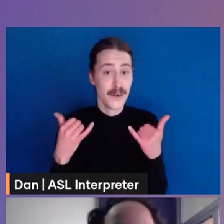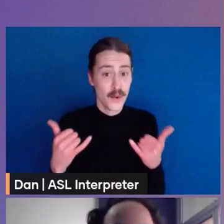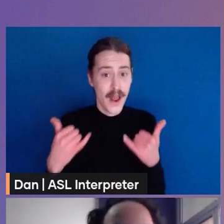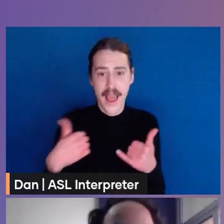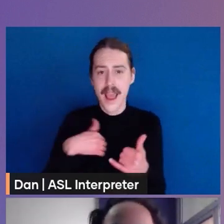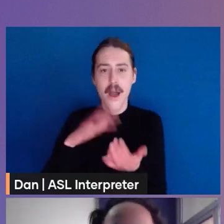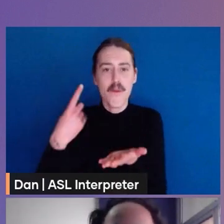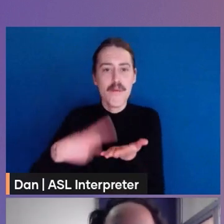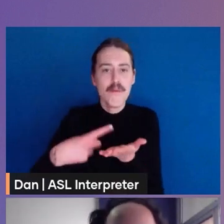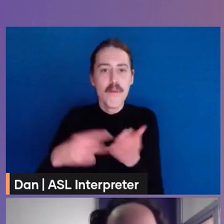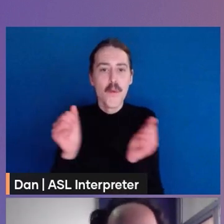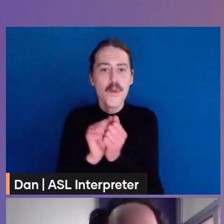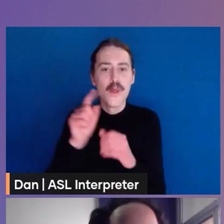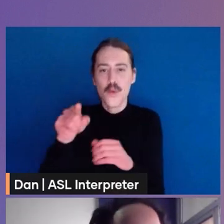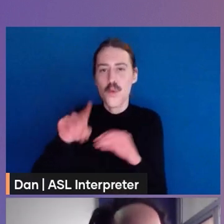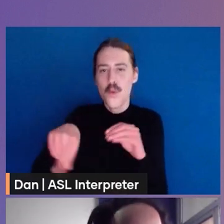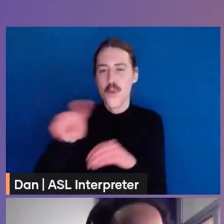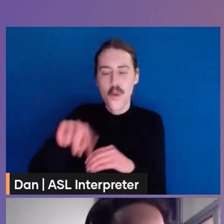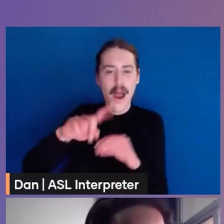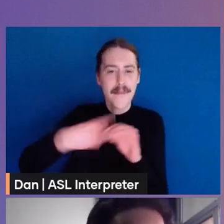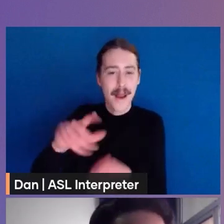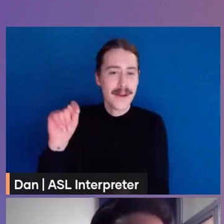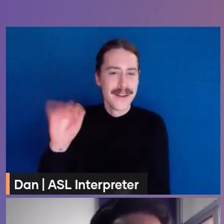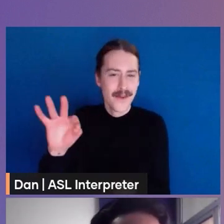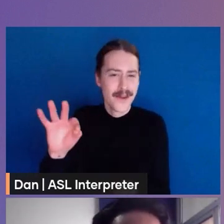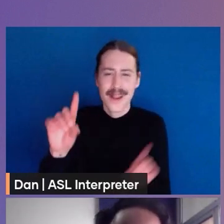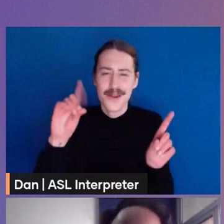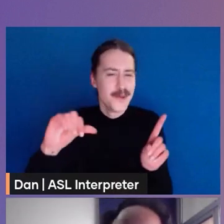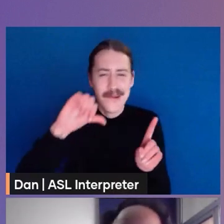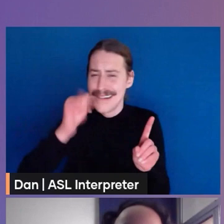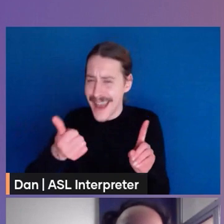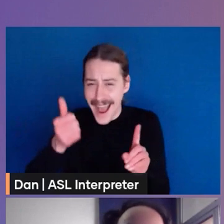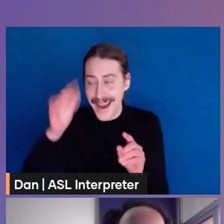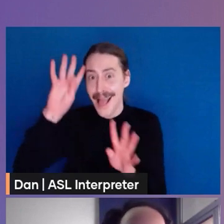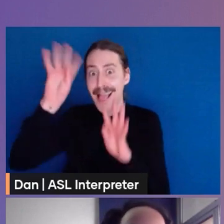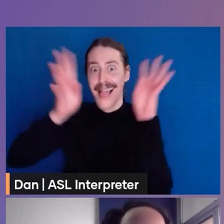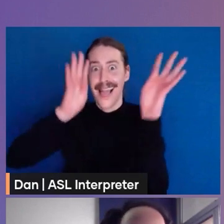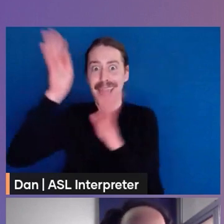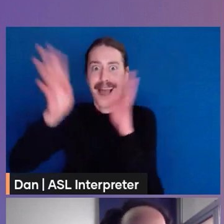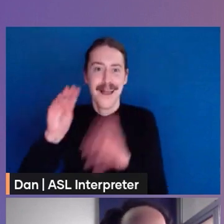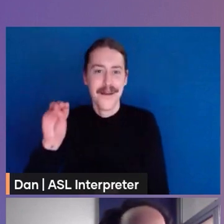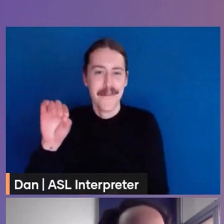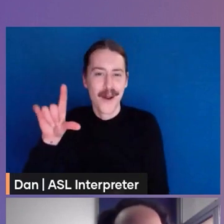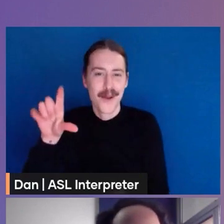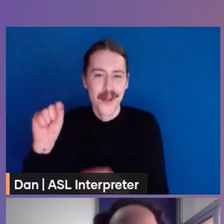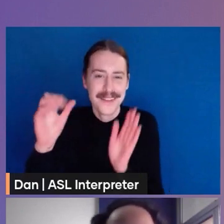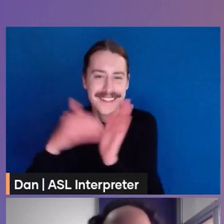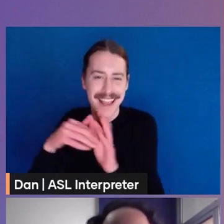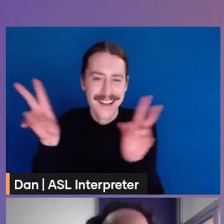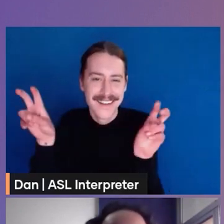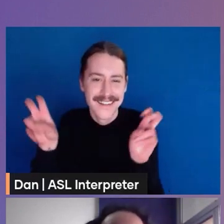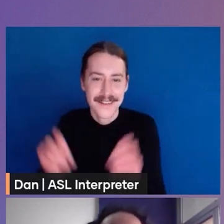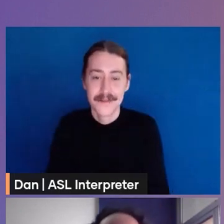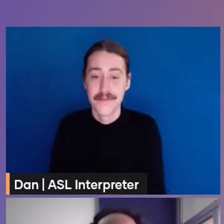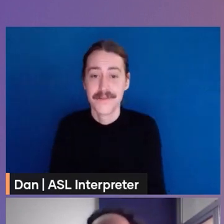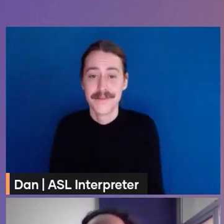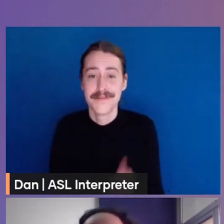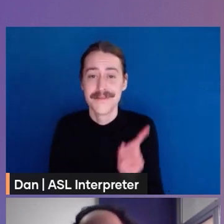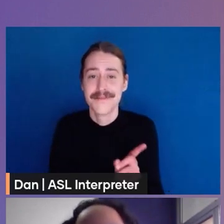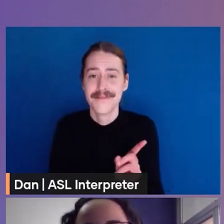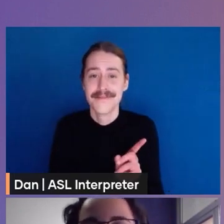about Terraform don't reinvent the modules first a little bit about me